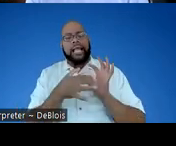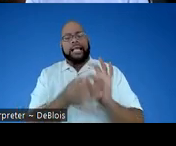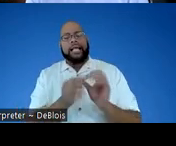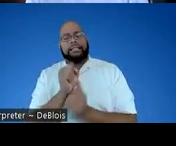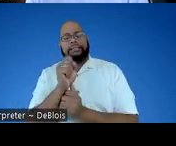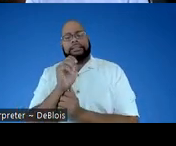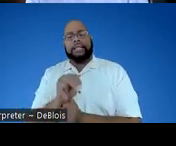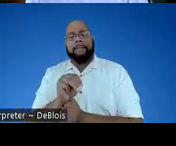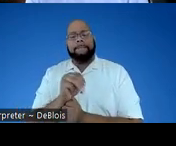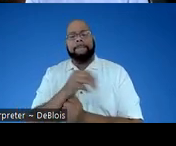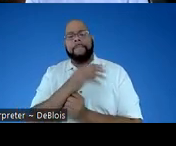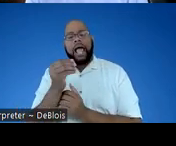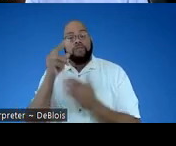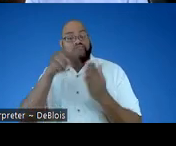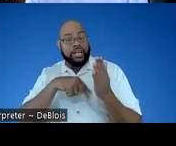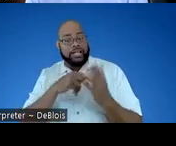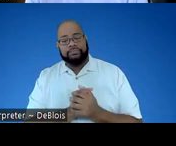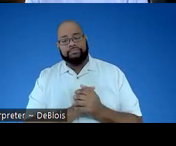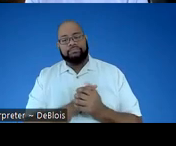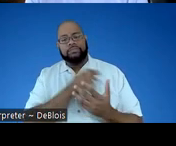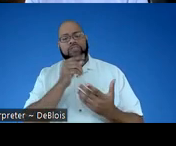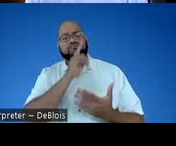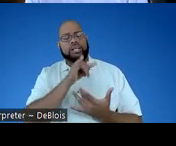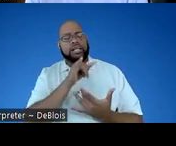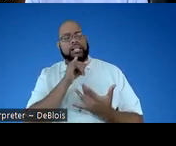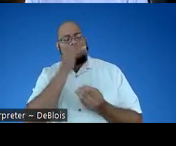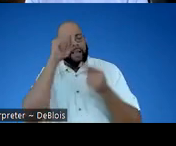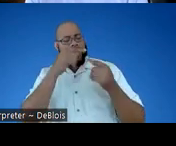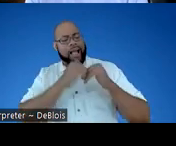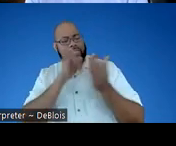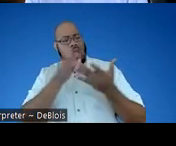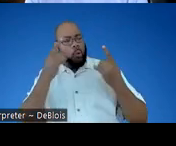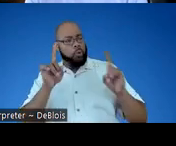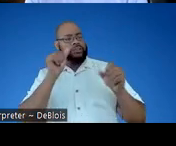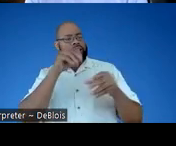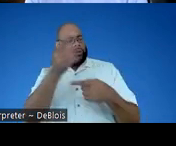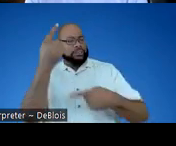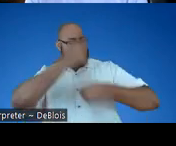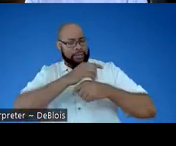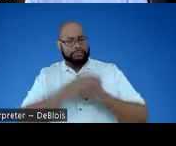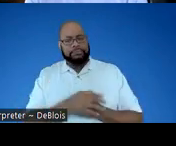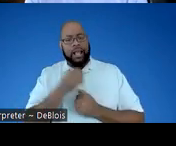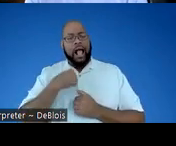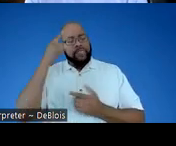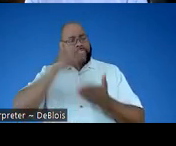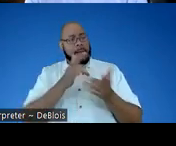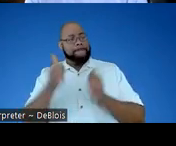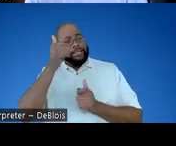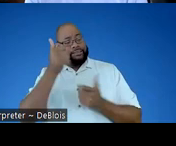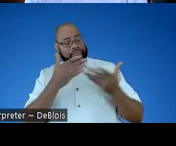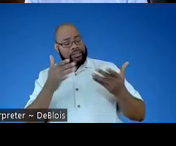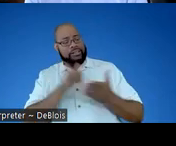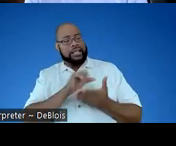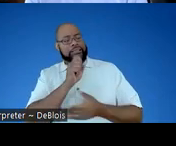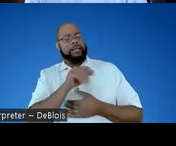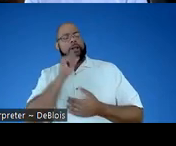STEM and reading and really thinking about how that works within your day. And I think the biggest takeaway is that